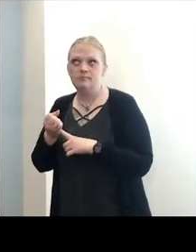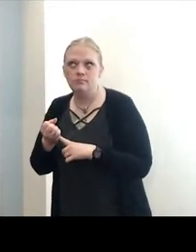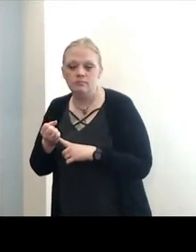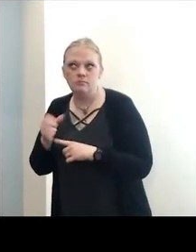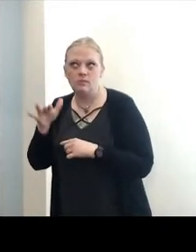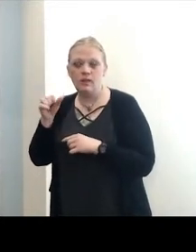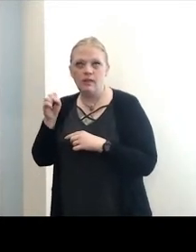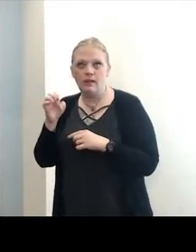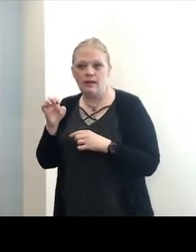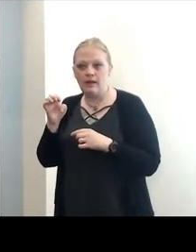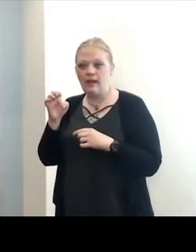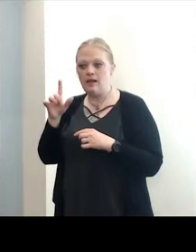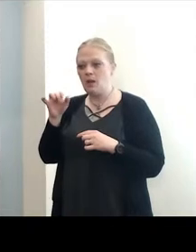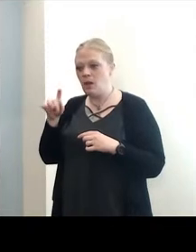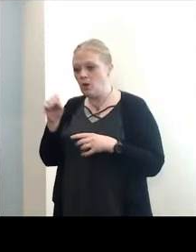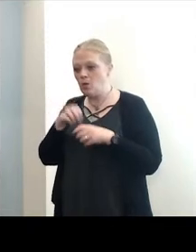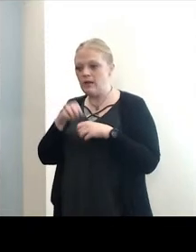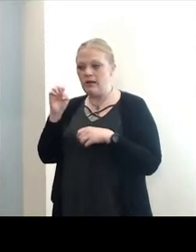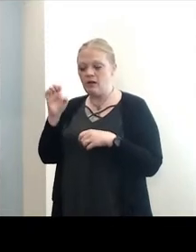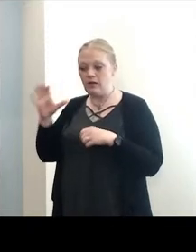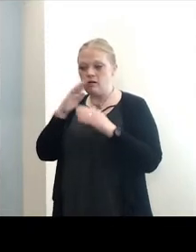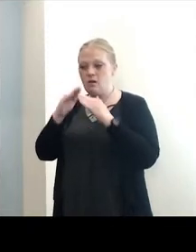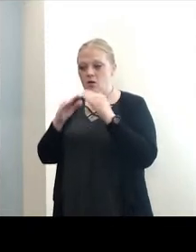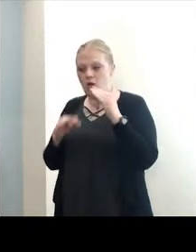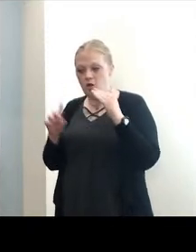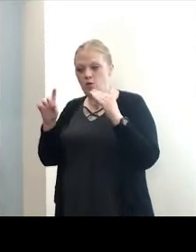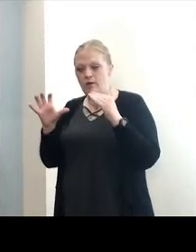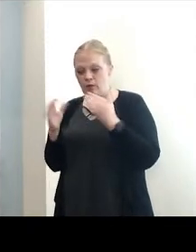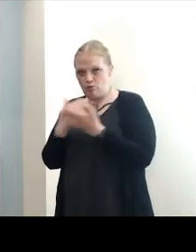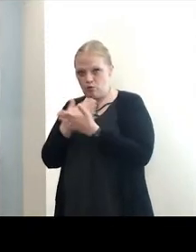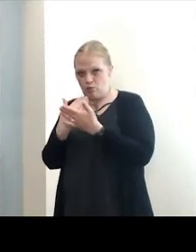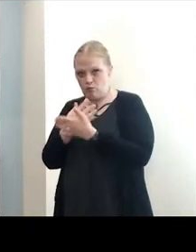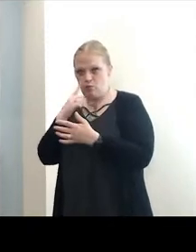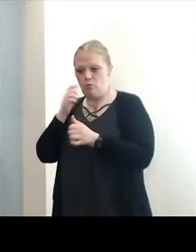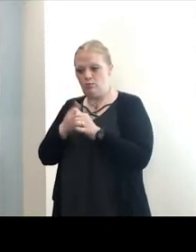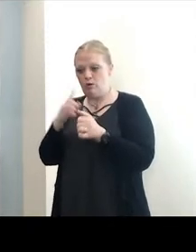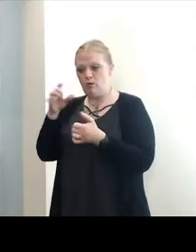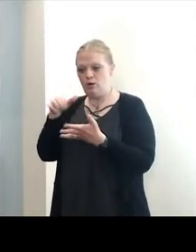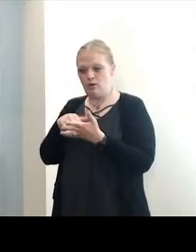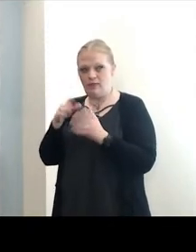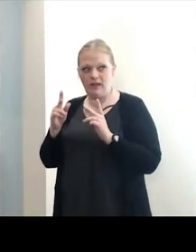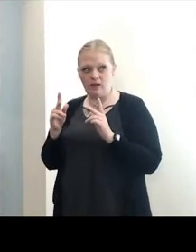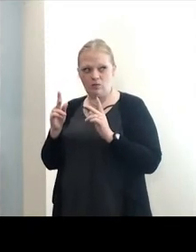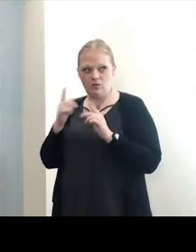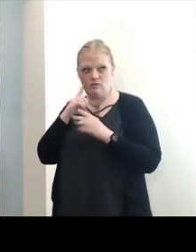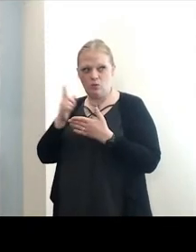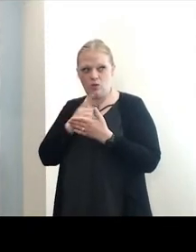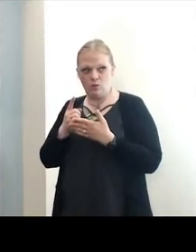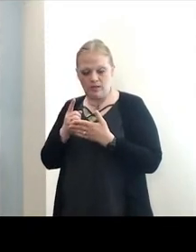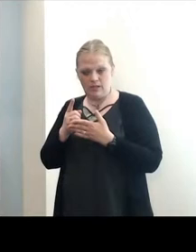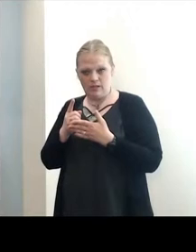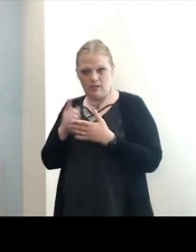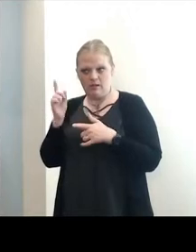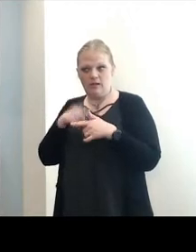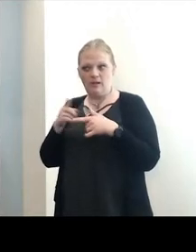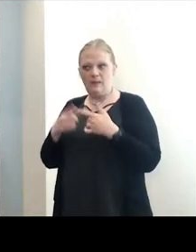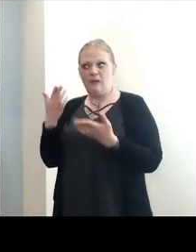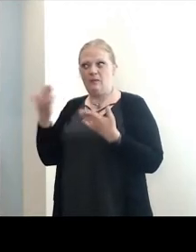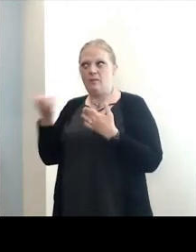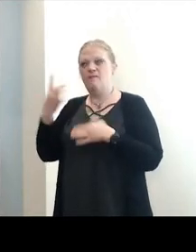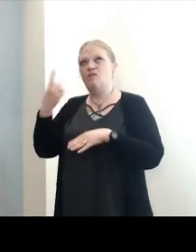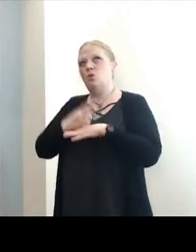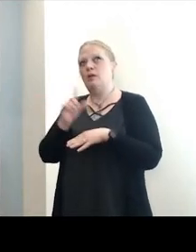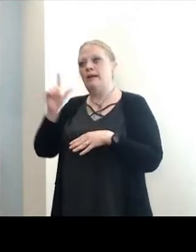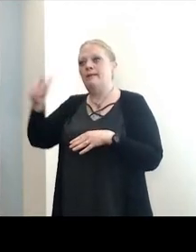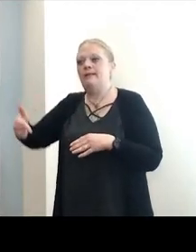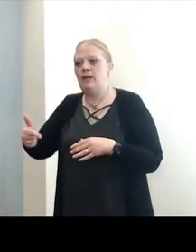the case load in Erie County gets under 100 new cases per 100,000 over a week and then maybe a couple days later